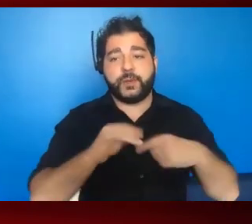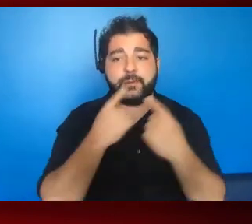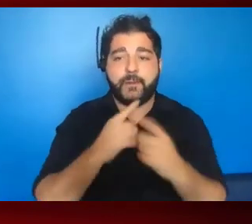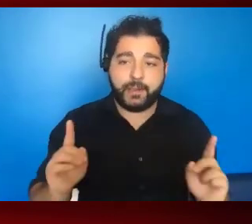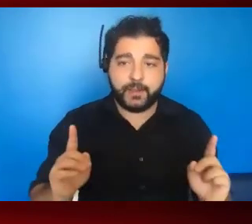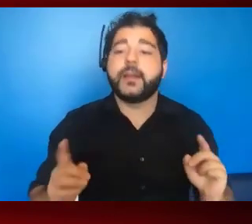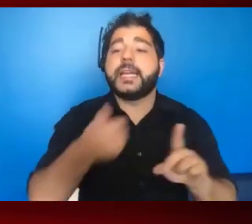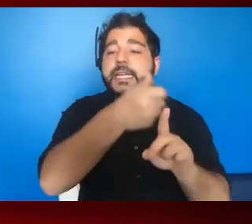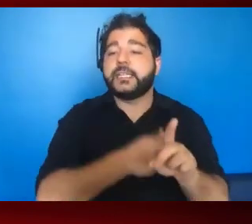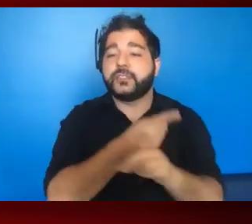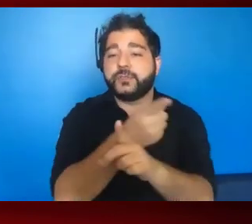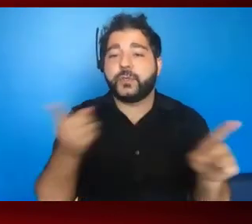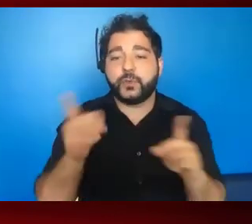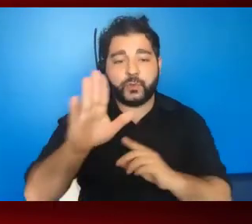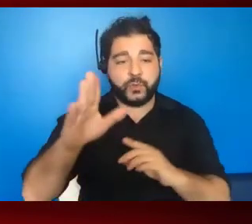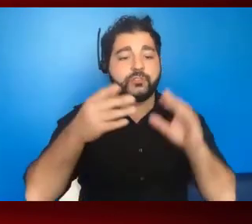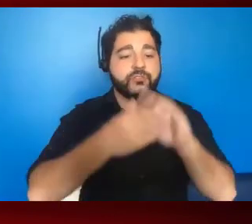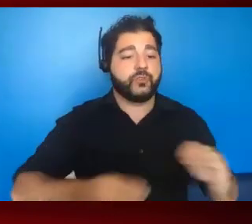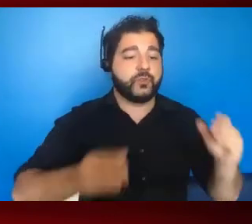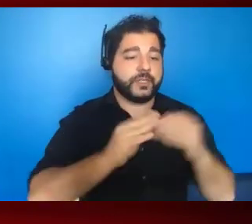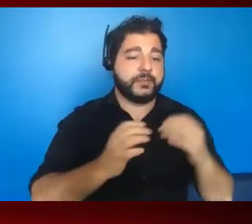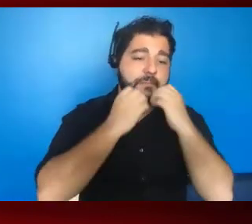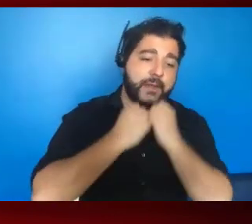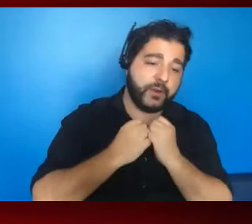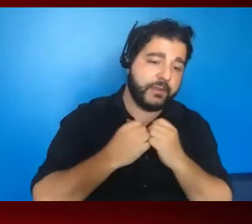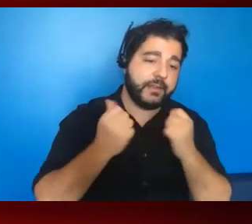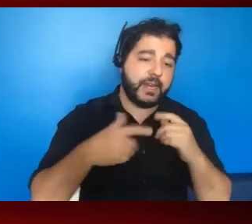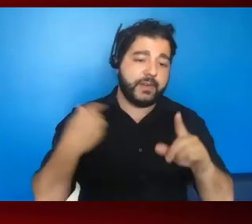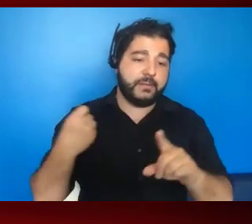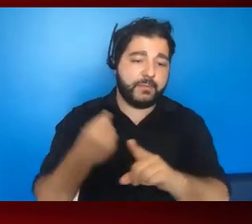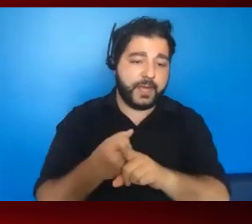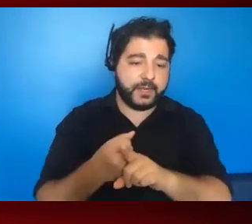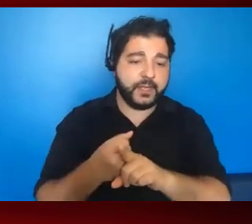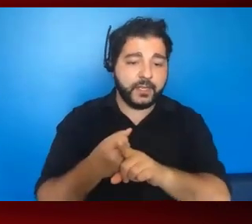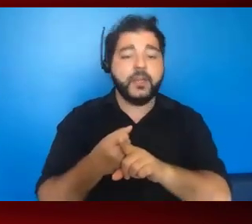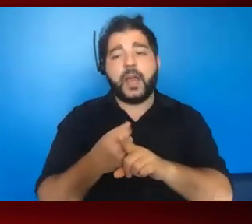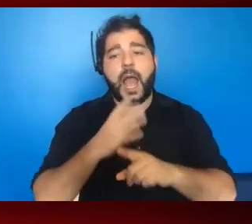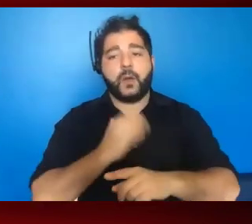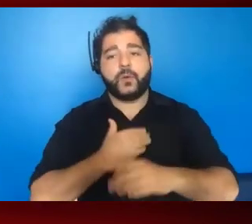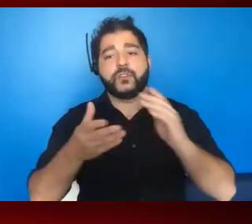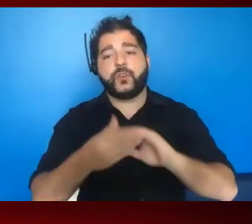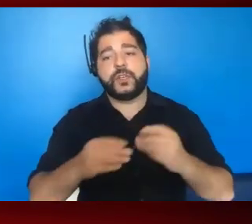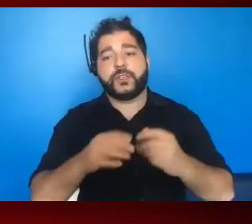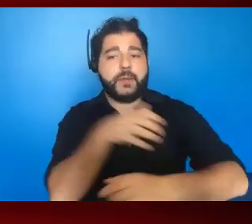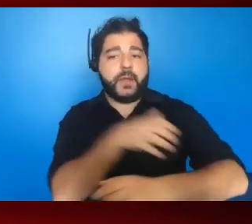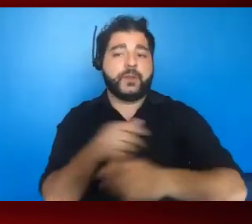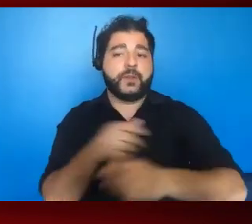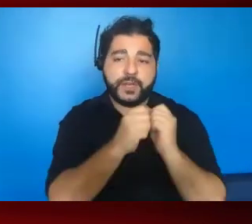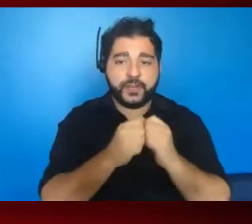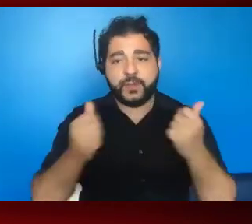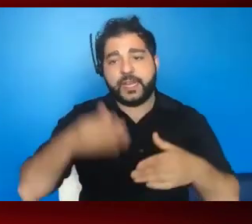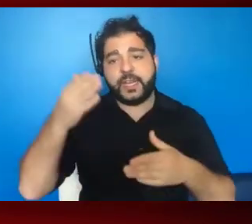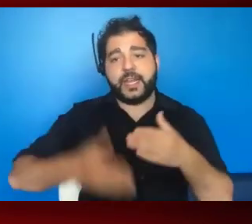And each of you, your stories matter, and they can make a difference. Our stories are powerful. Together, we can end the HIV